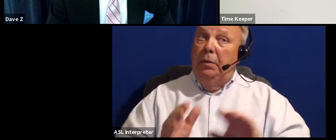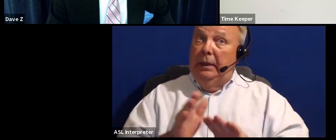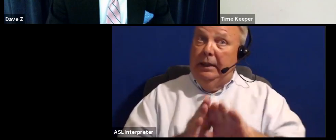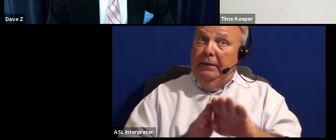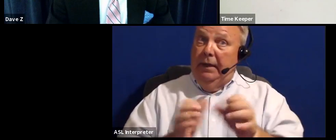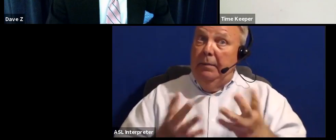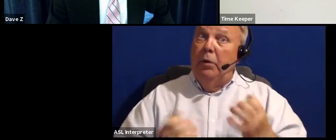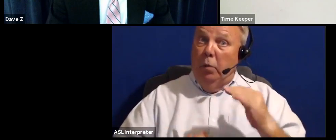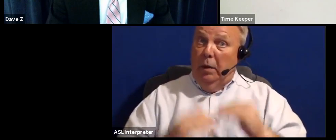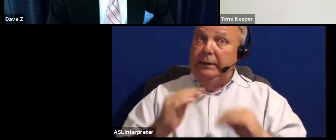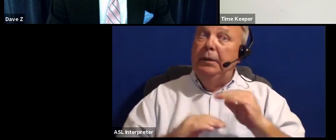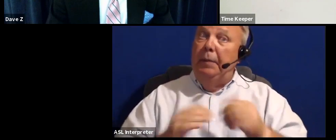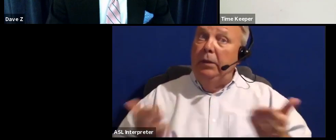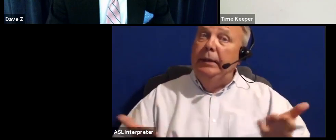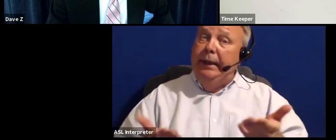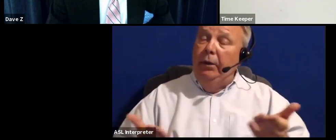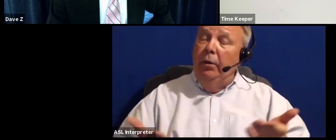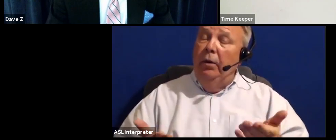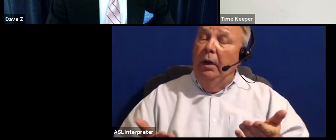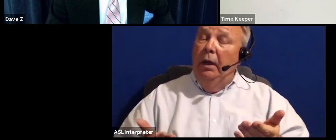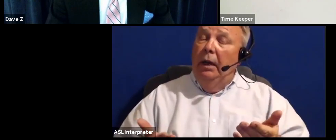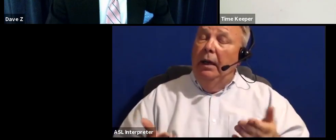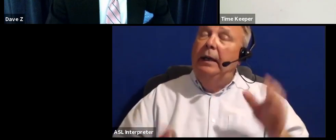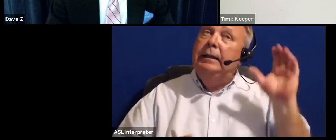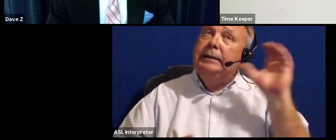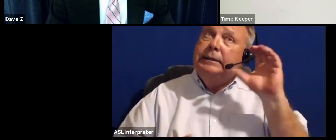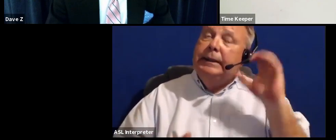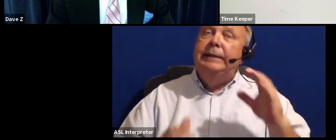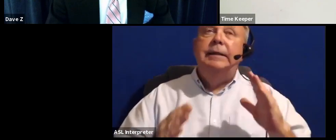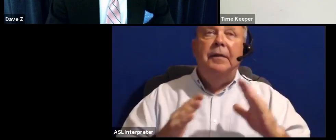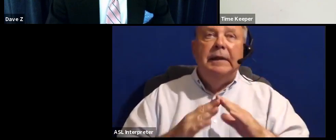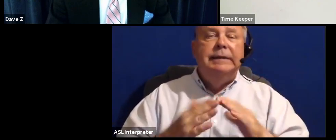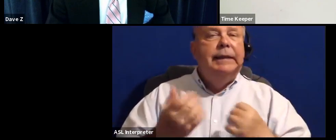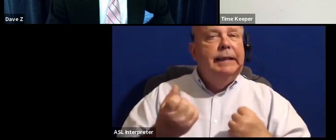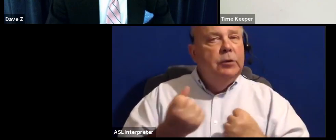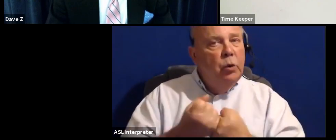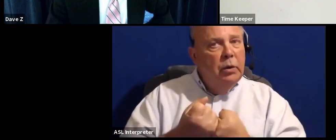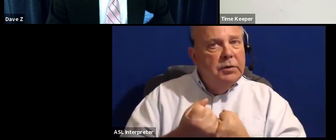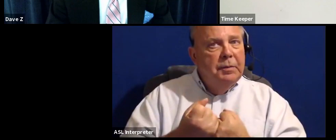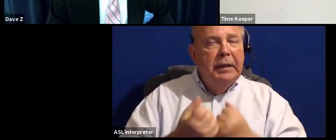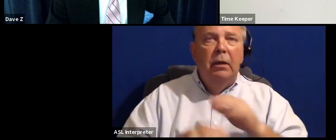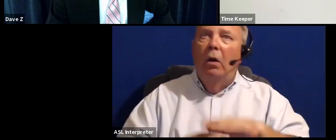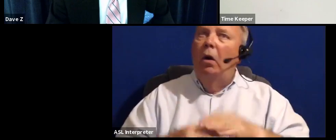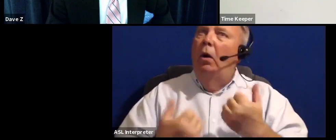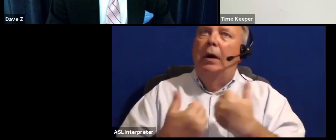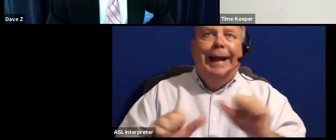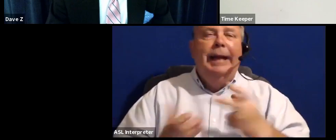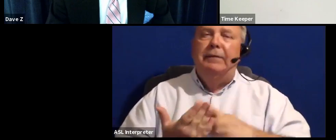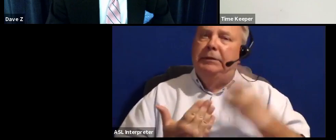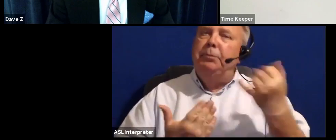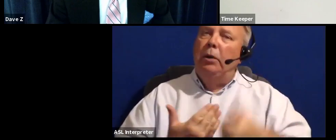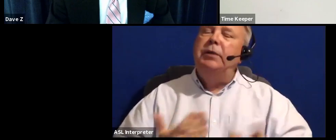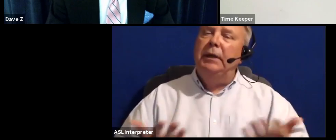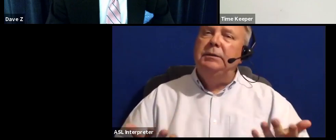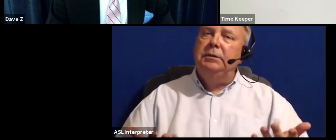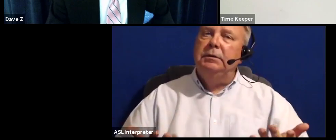build here seeks the city's endorsement on any of its projects. As was pointed out